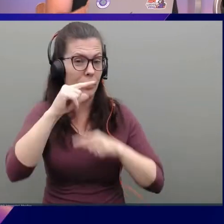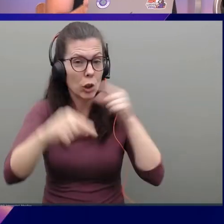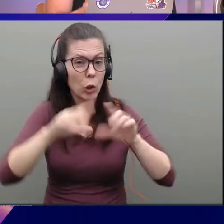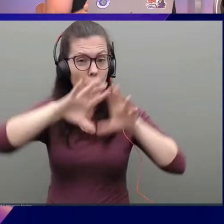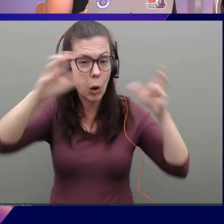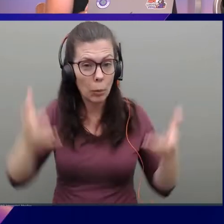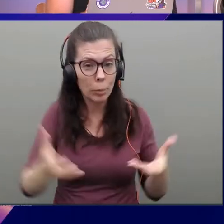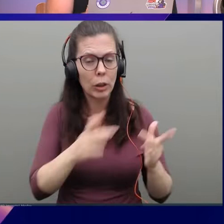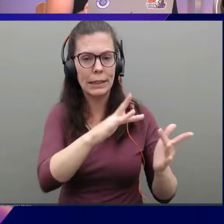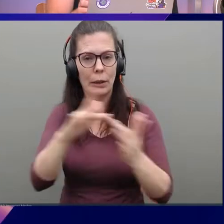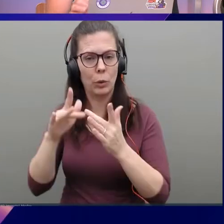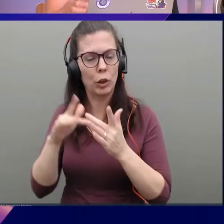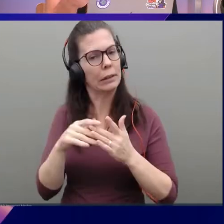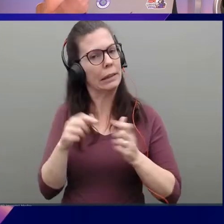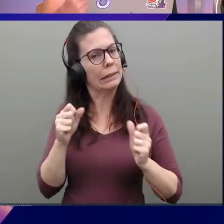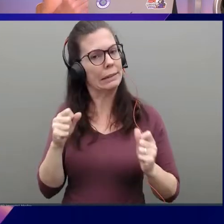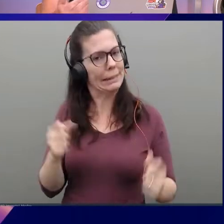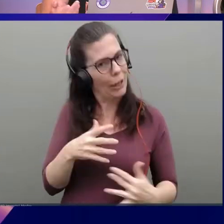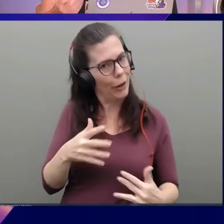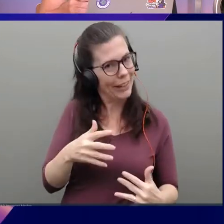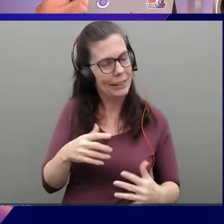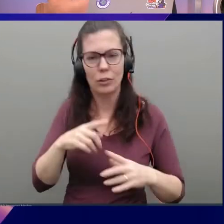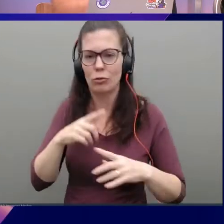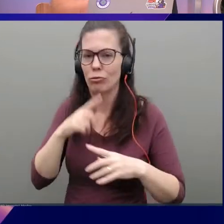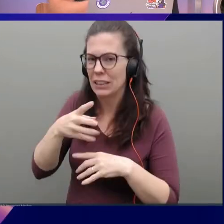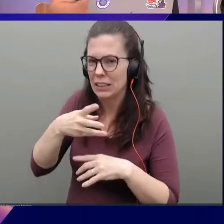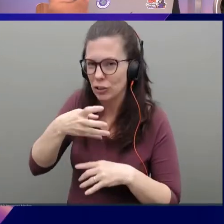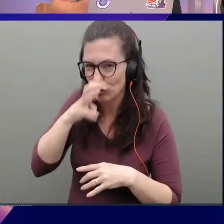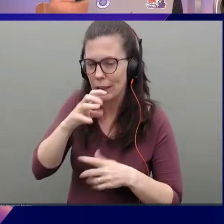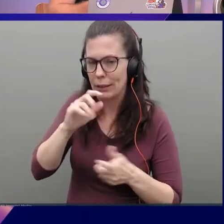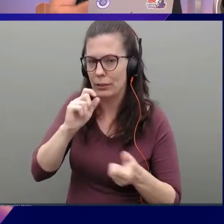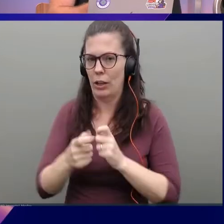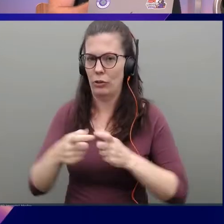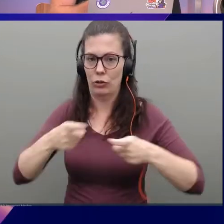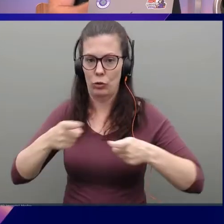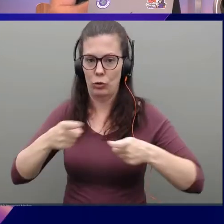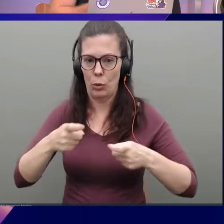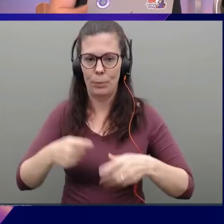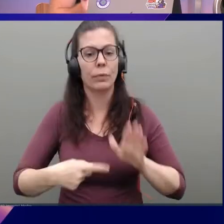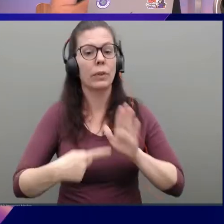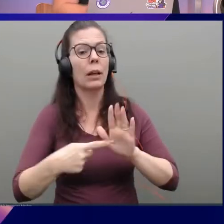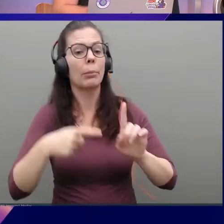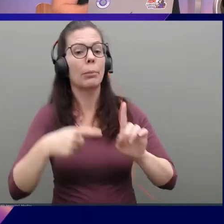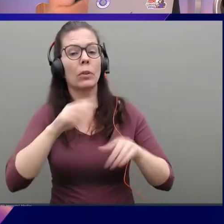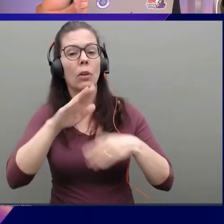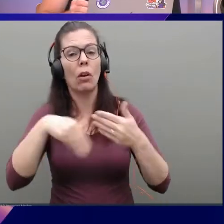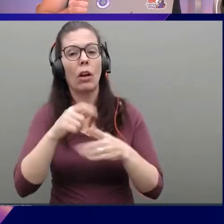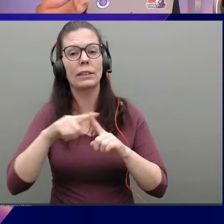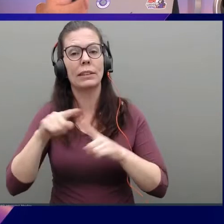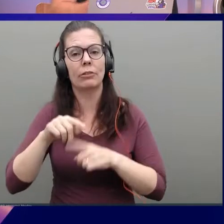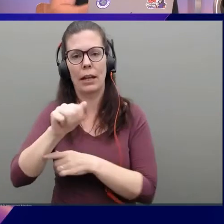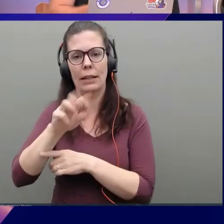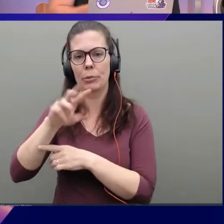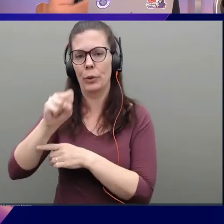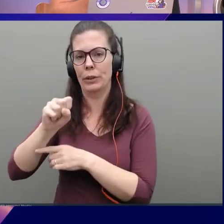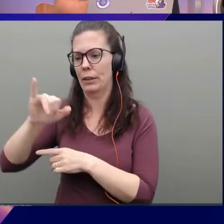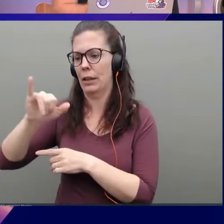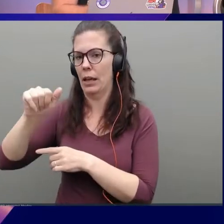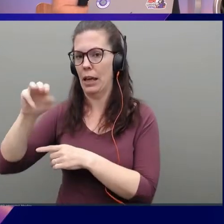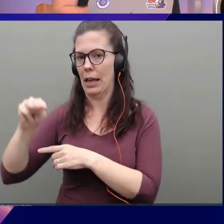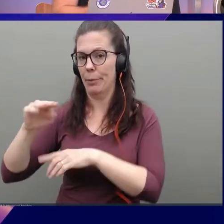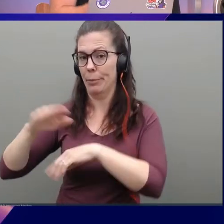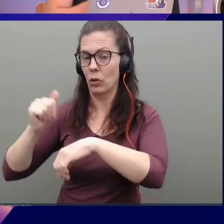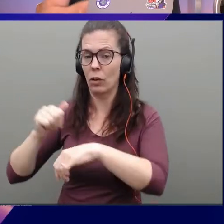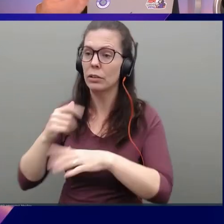really strict change control here. Oh So for example, this is all different ADS IAM calls. So you could actually say, hey, I want my junior